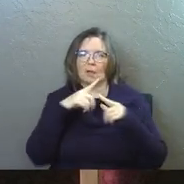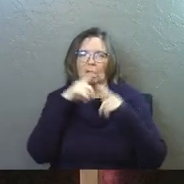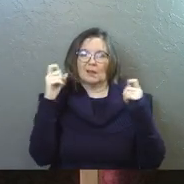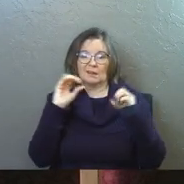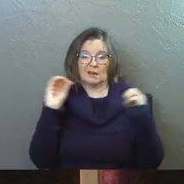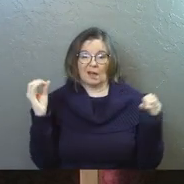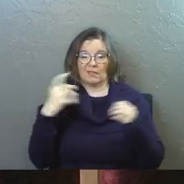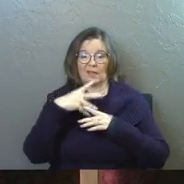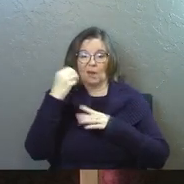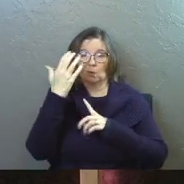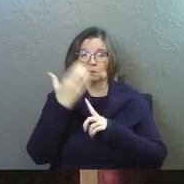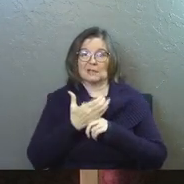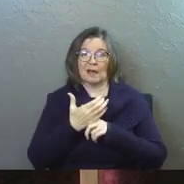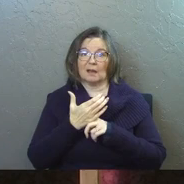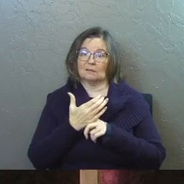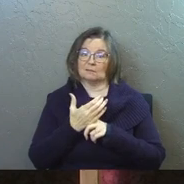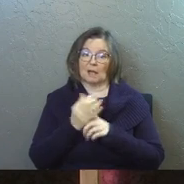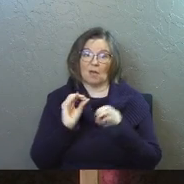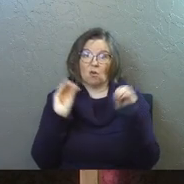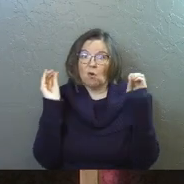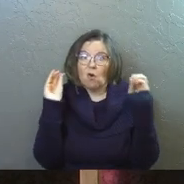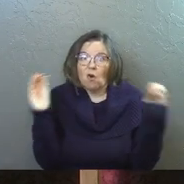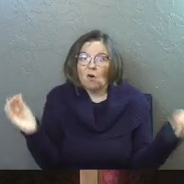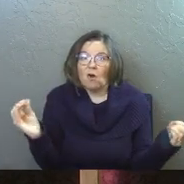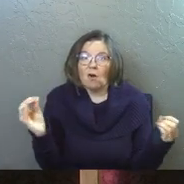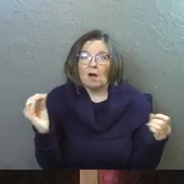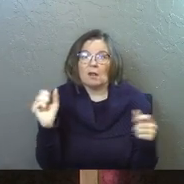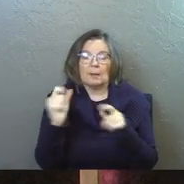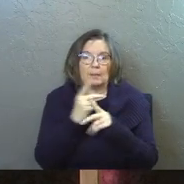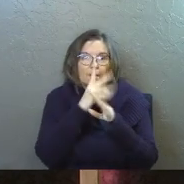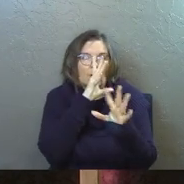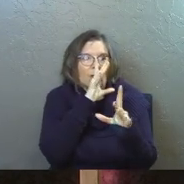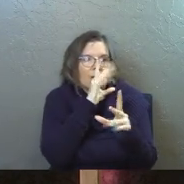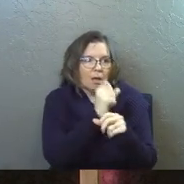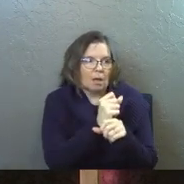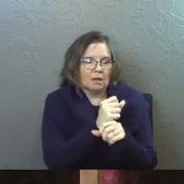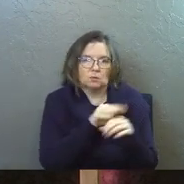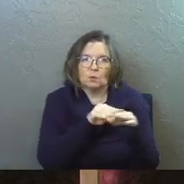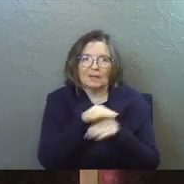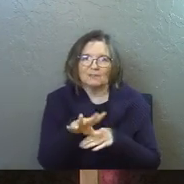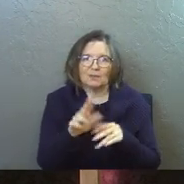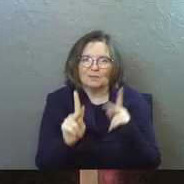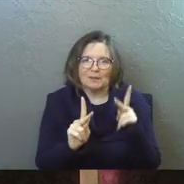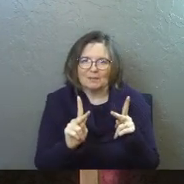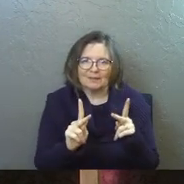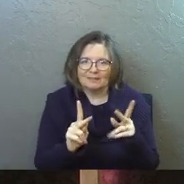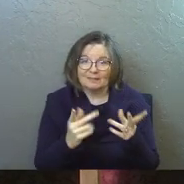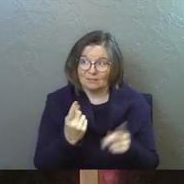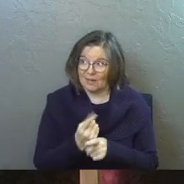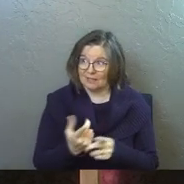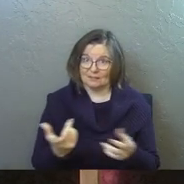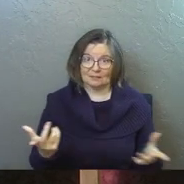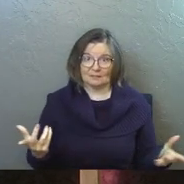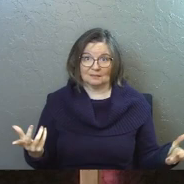nothing on the outside appearance at all that would make him an influencer today. Yes.